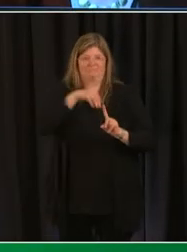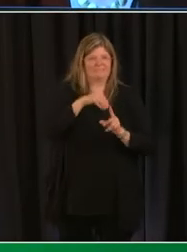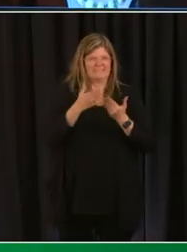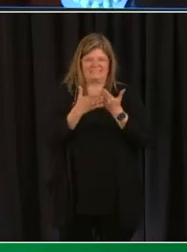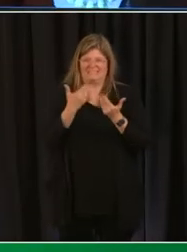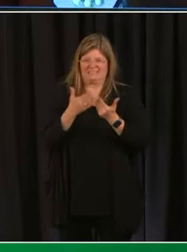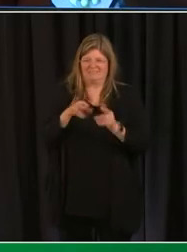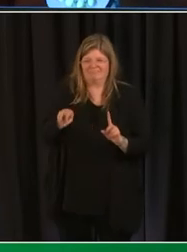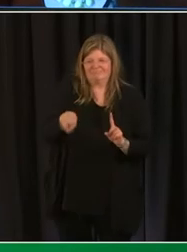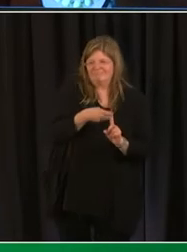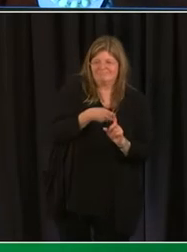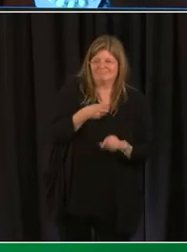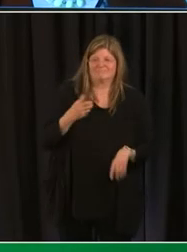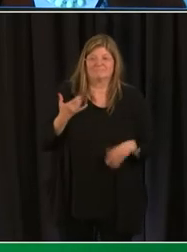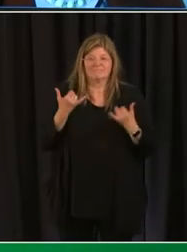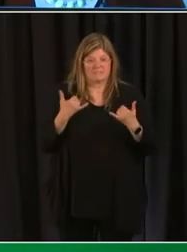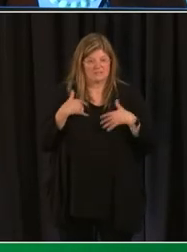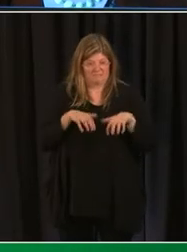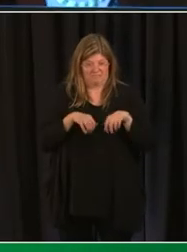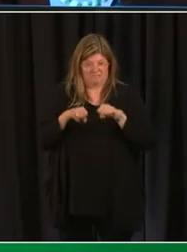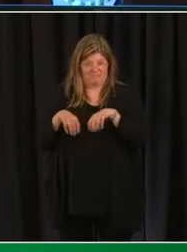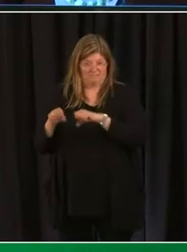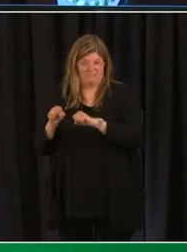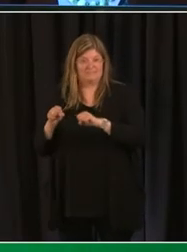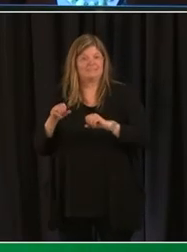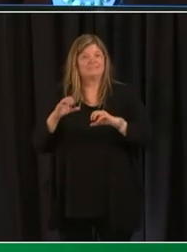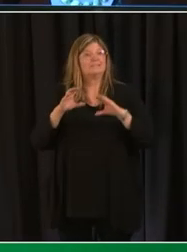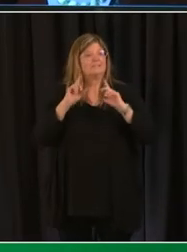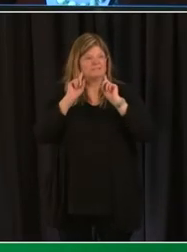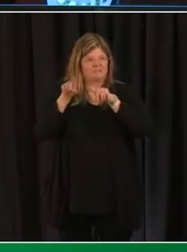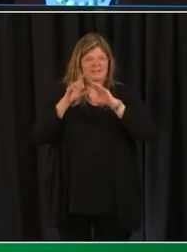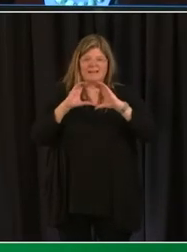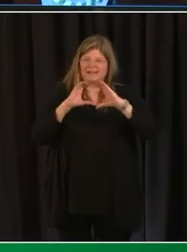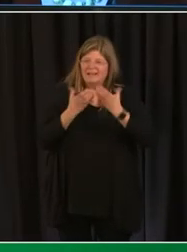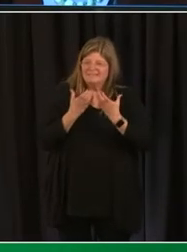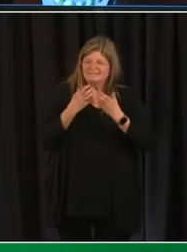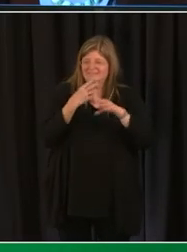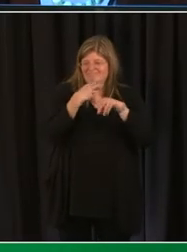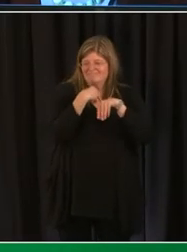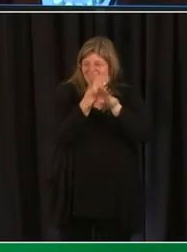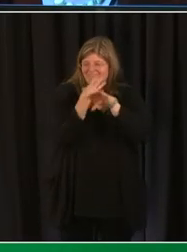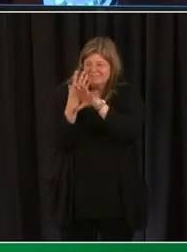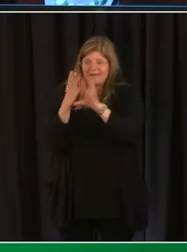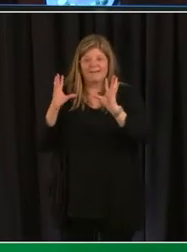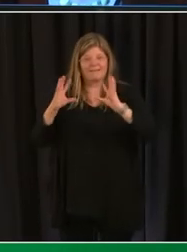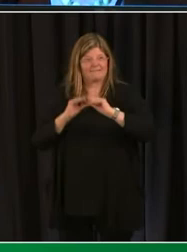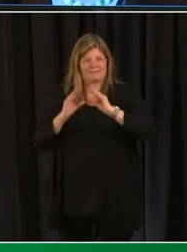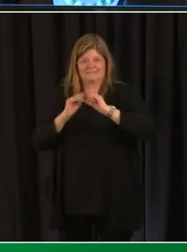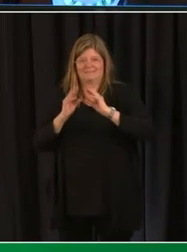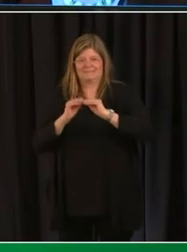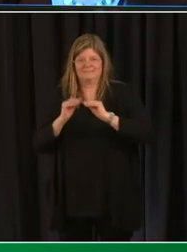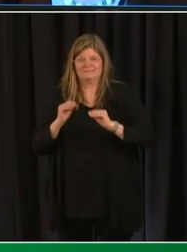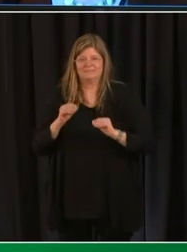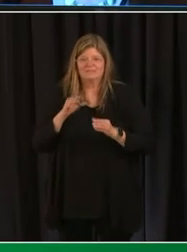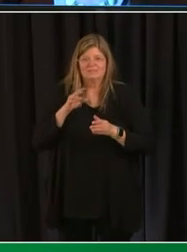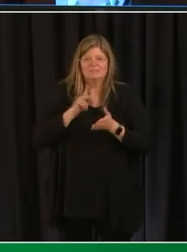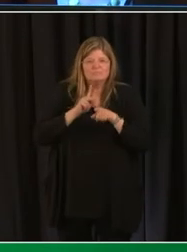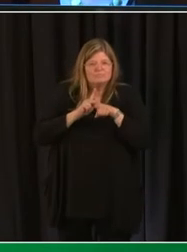virtual learning conference and that let them share their innovations and insights about virtual learning with their colleagues all across the district